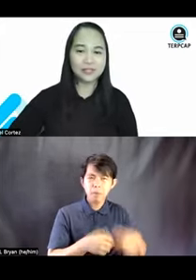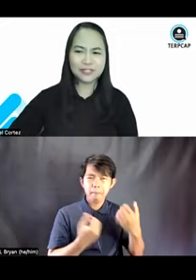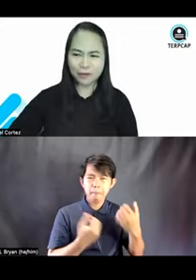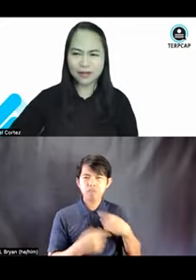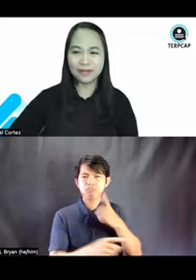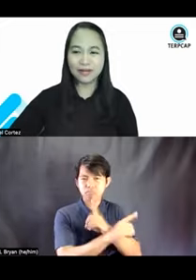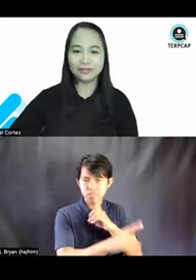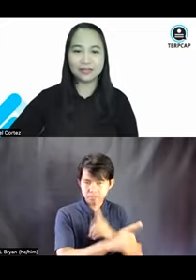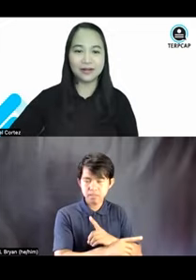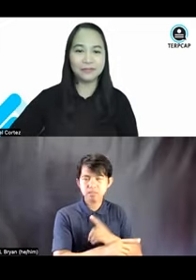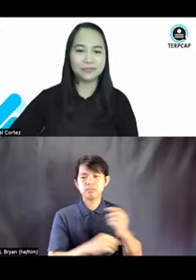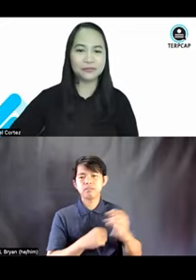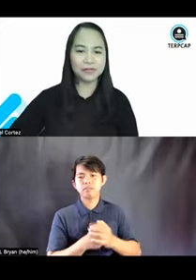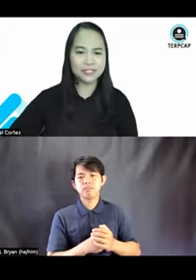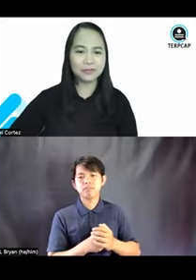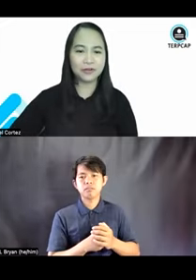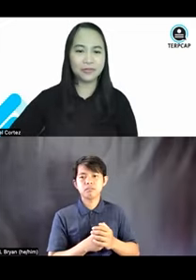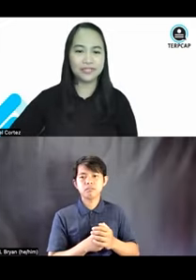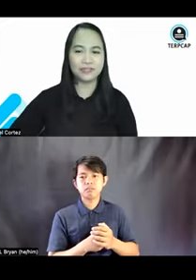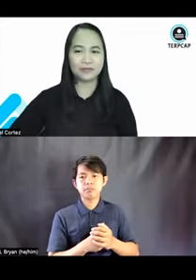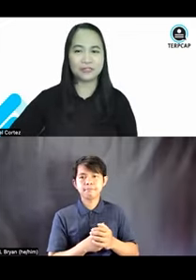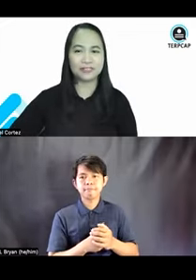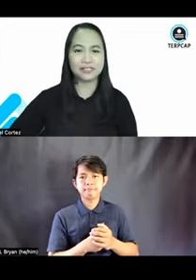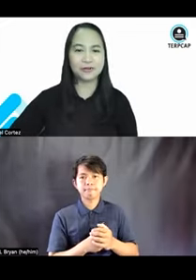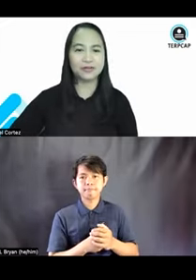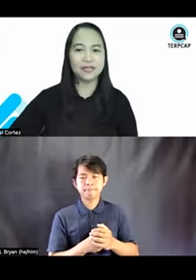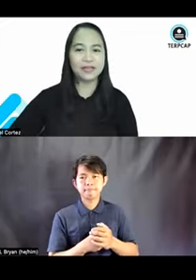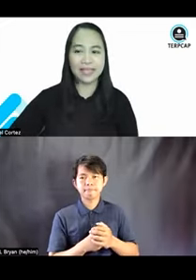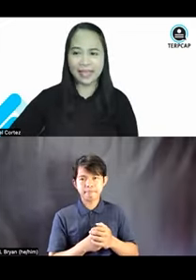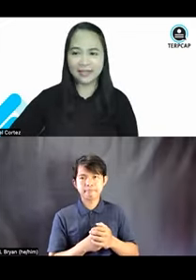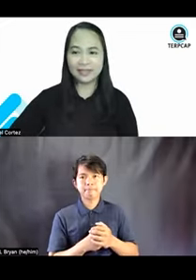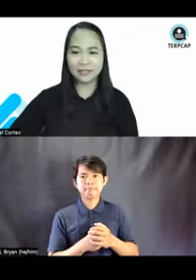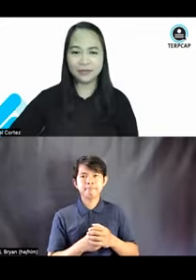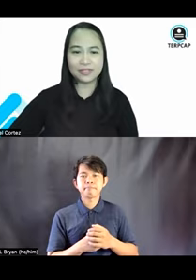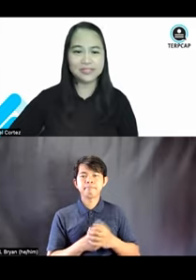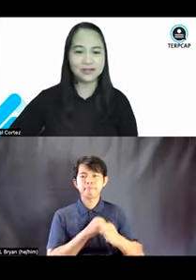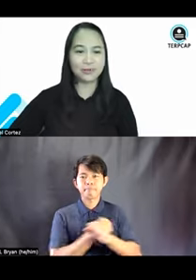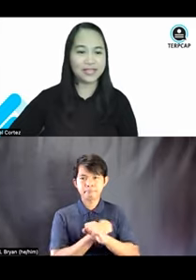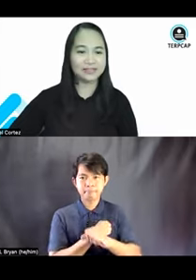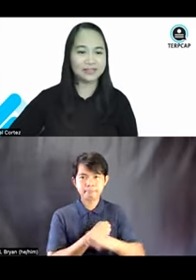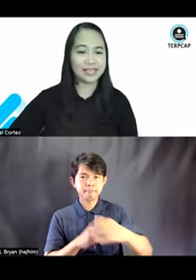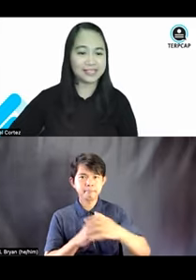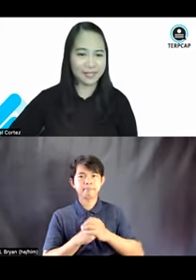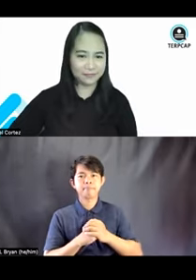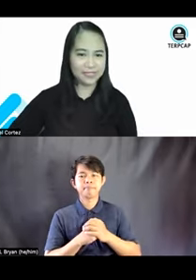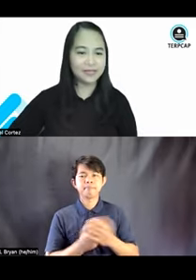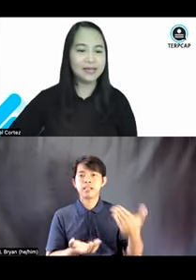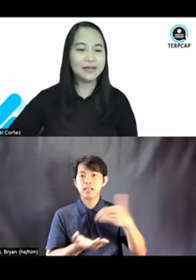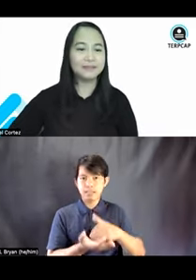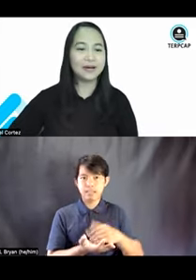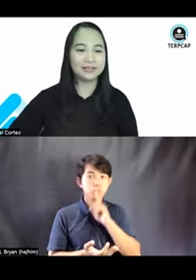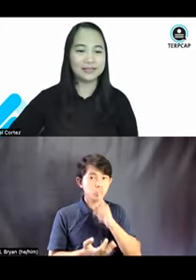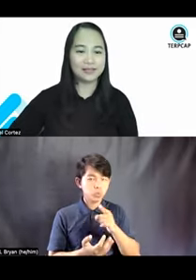So, let's talk about reasonable accommodations. Now, again, I know this is quite text heavy,